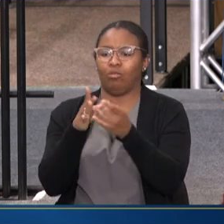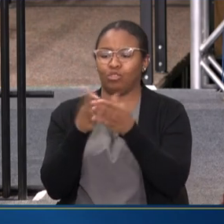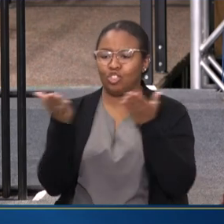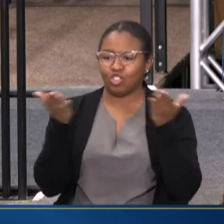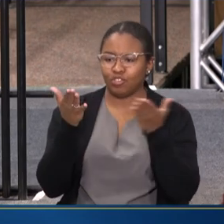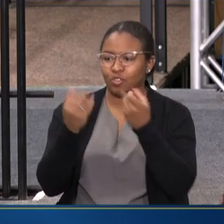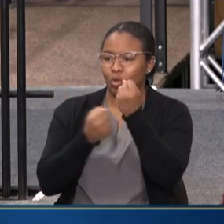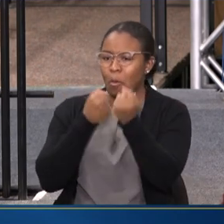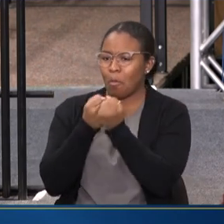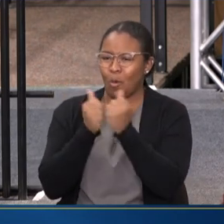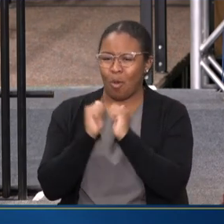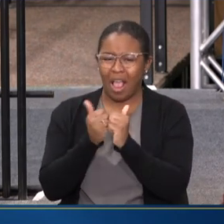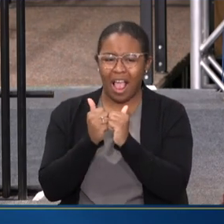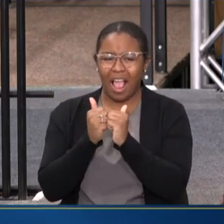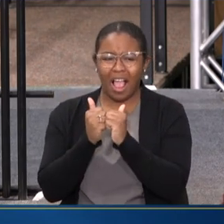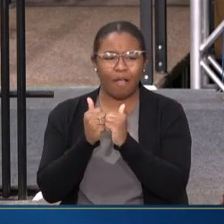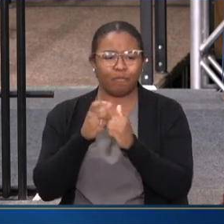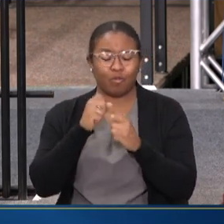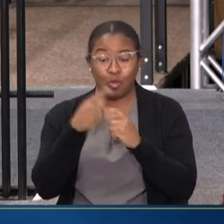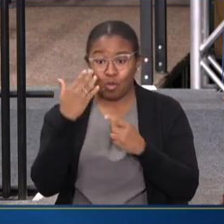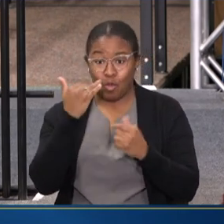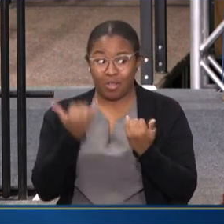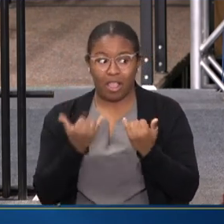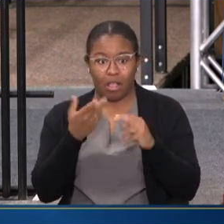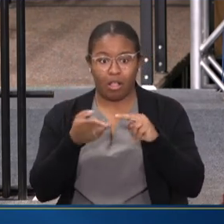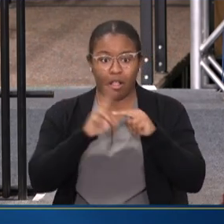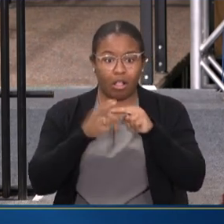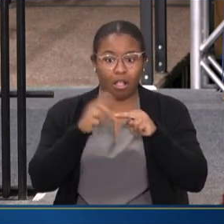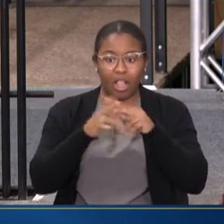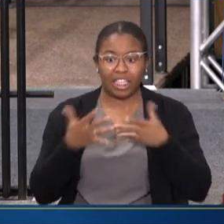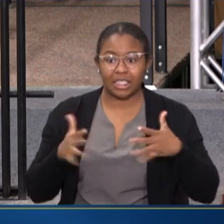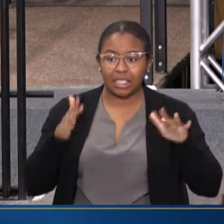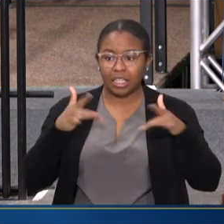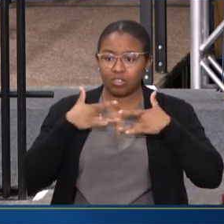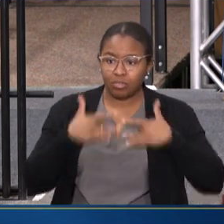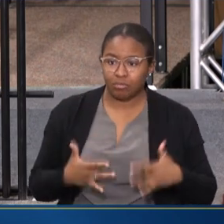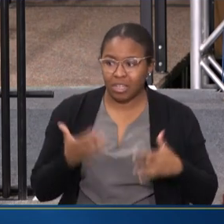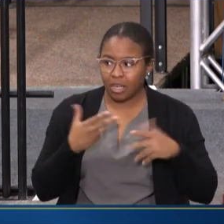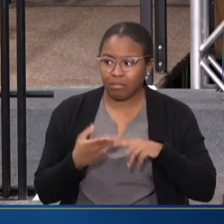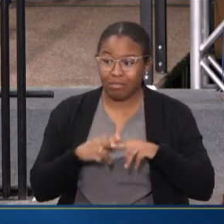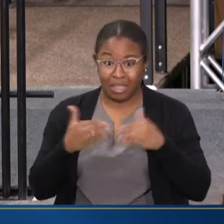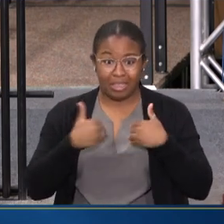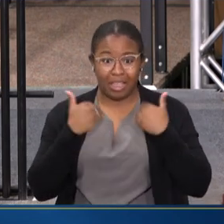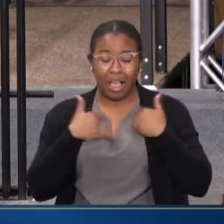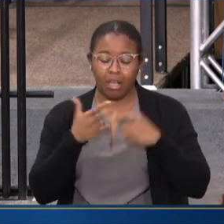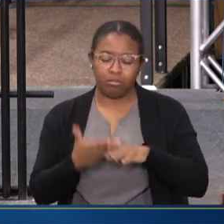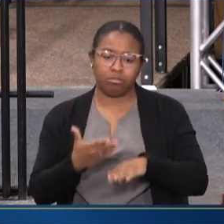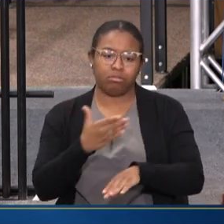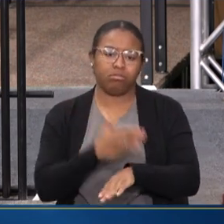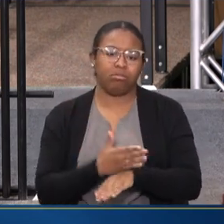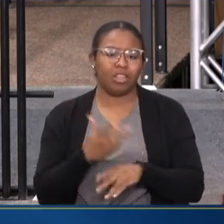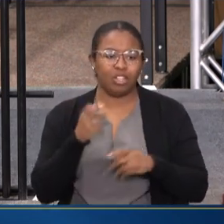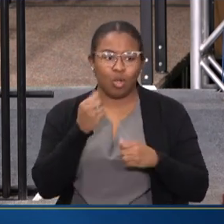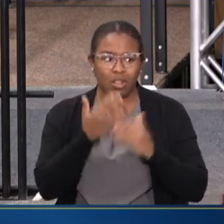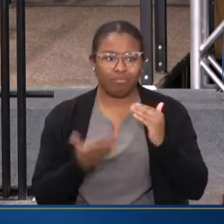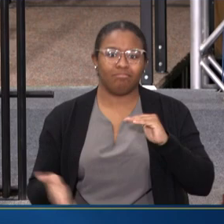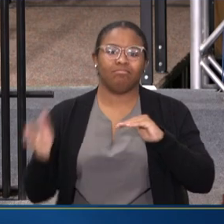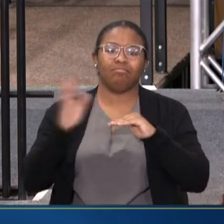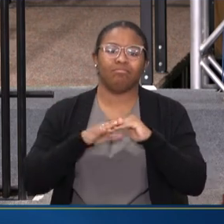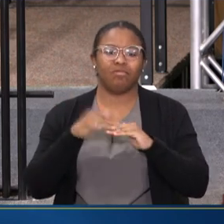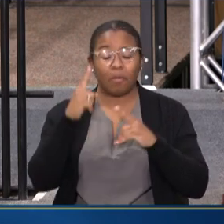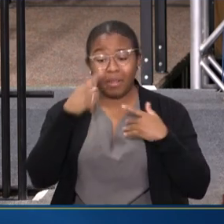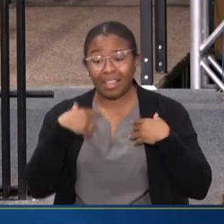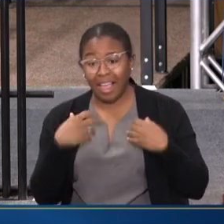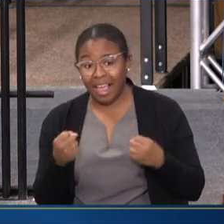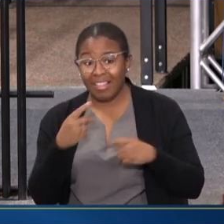AND SUPPORTS. AND WE KNOW WITH THE INCREASES IN ANXIETY AND DEPRESSION THAT WE'VE SEEN AMONG YOUNG PEOPLE, AND JUST SOME OF THE INCREASES IN BOTH